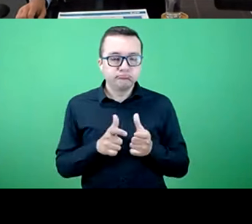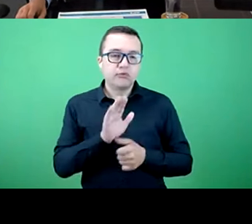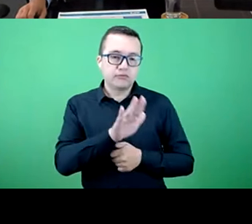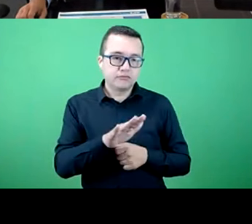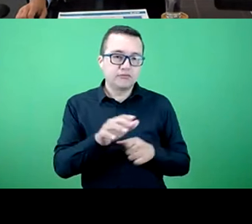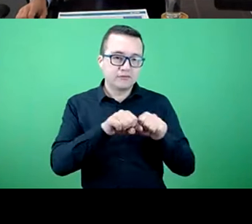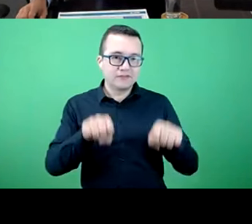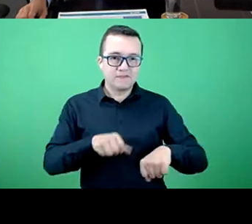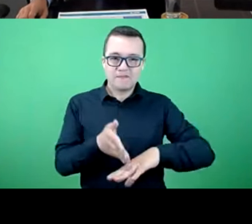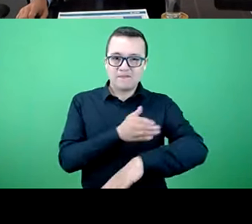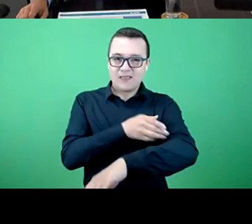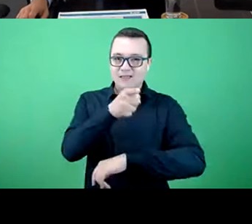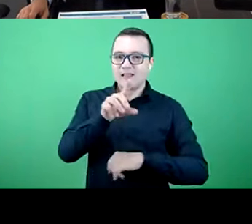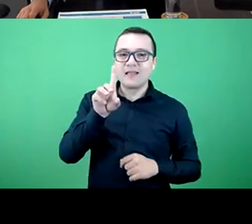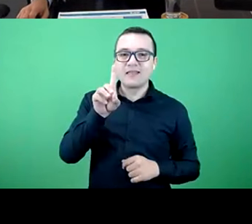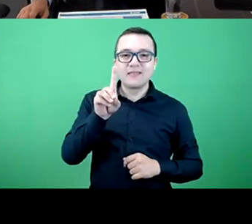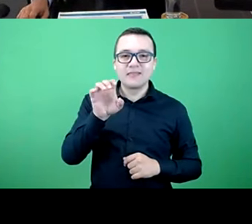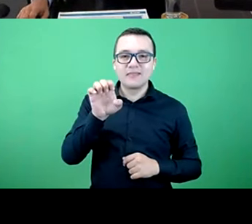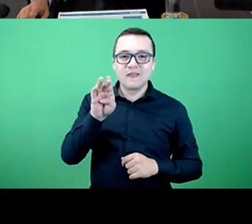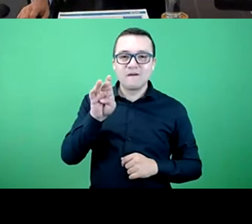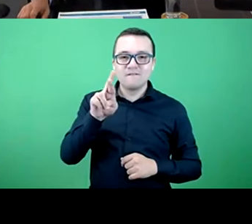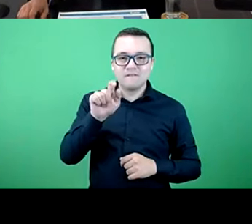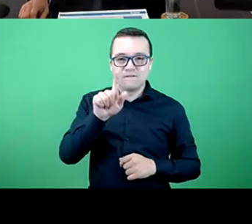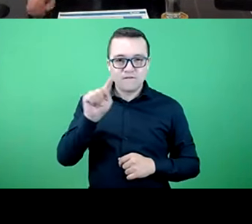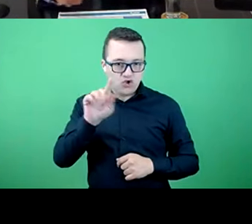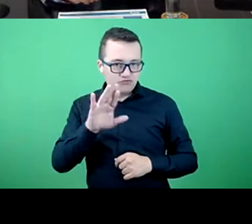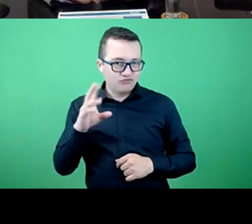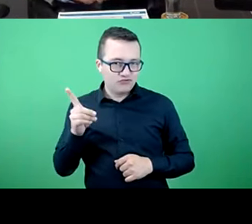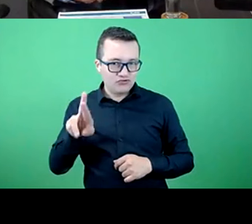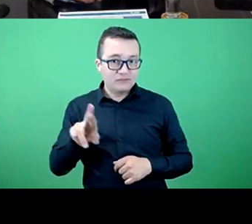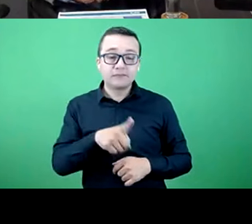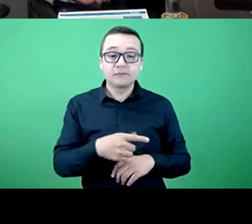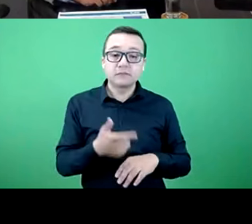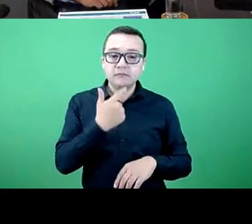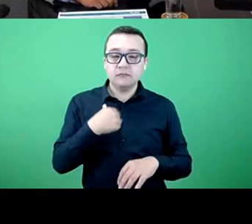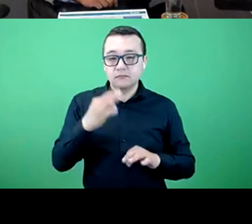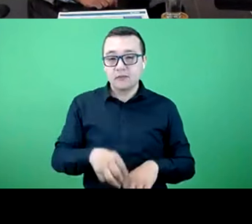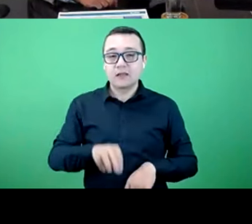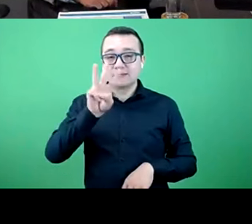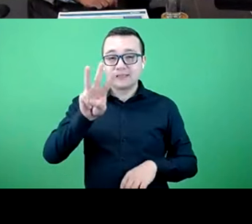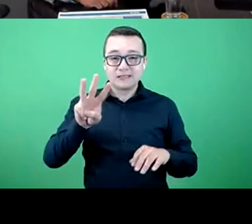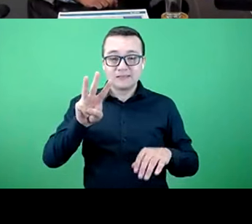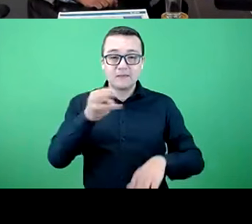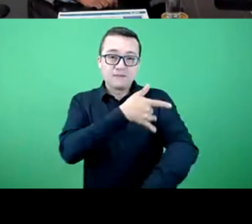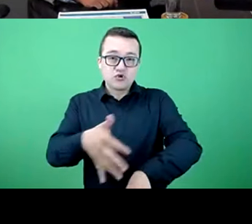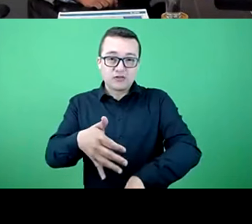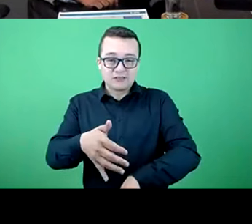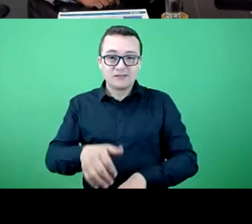assistive beneficiaries. Dr. Brad mentioned a population of ZAPRES, about